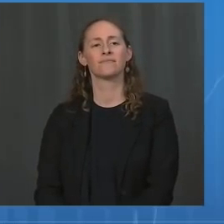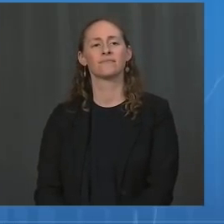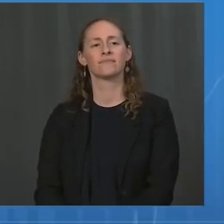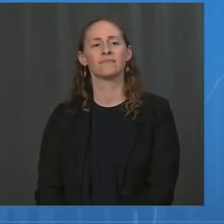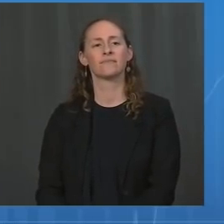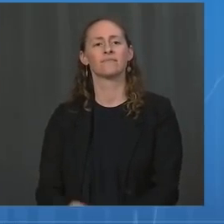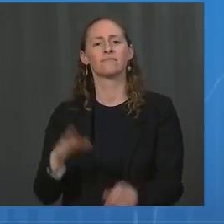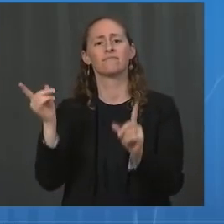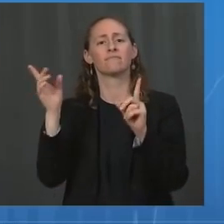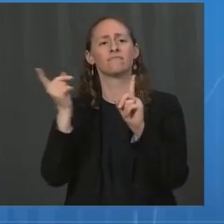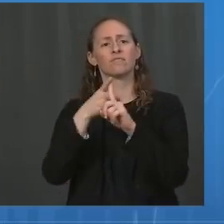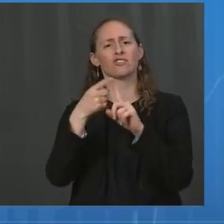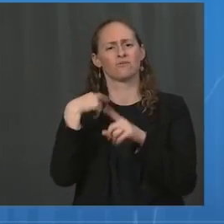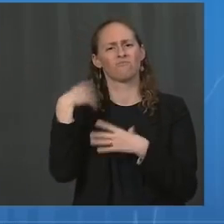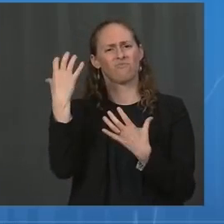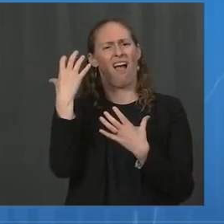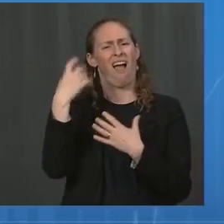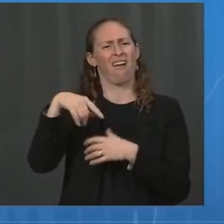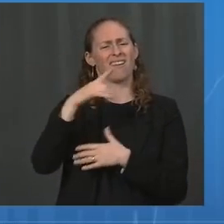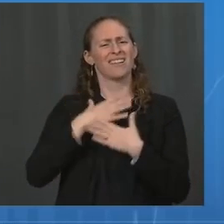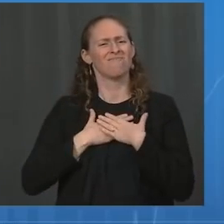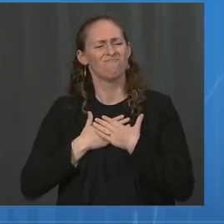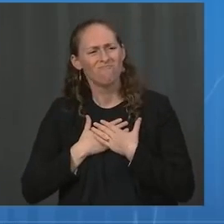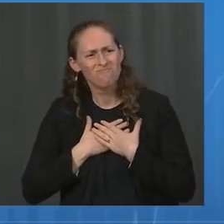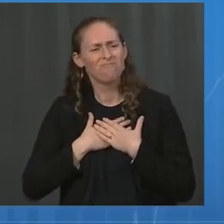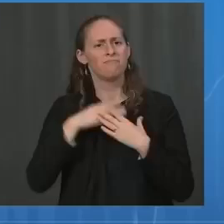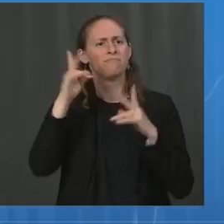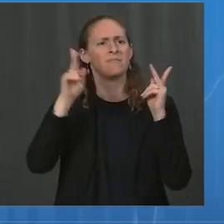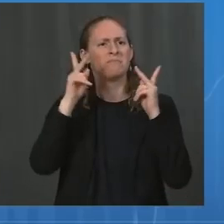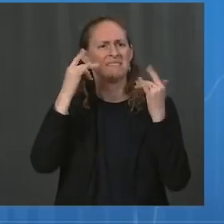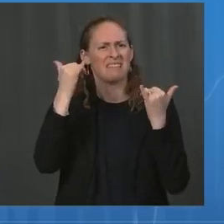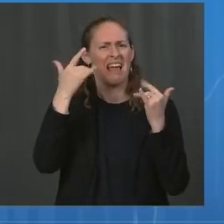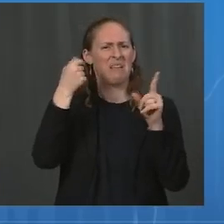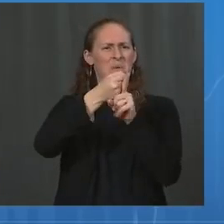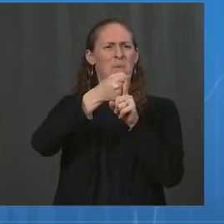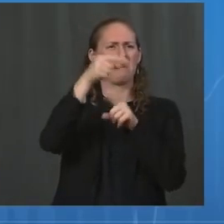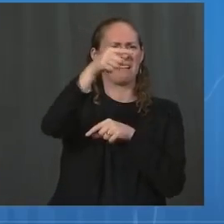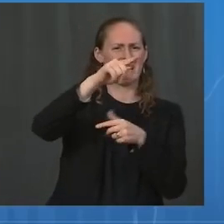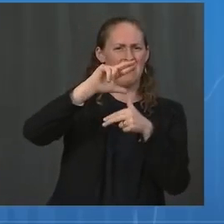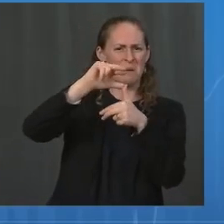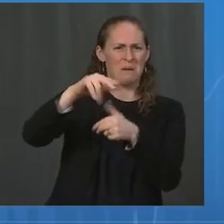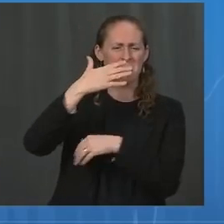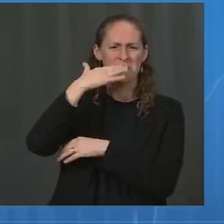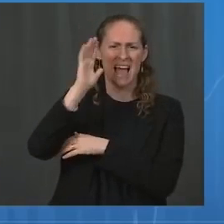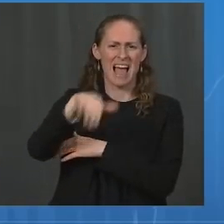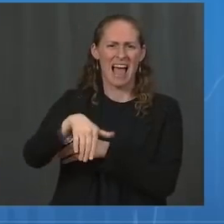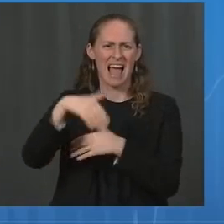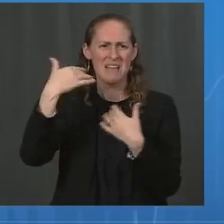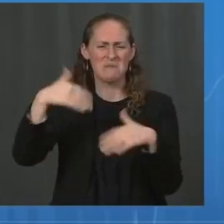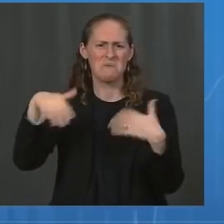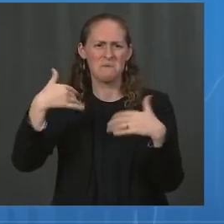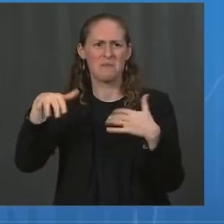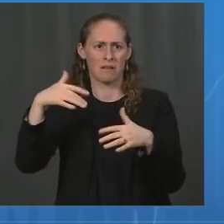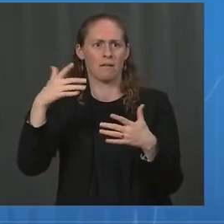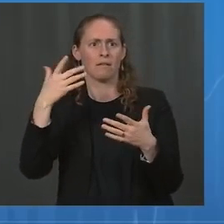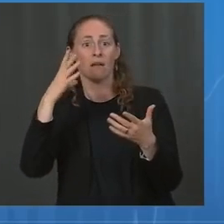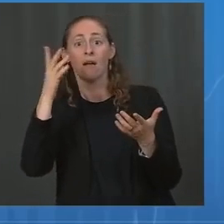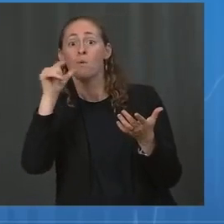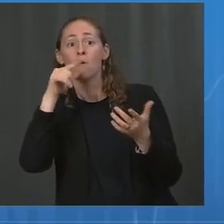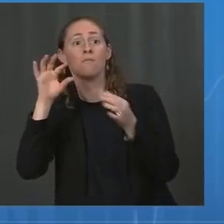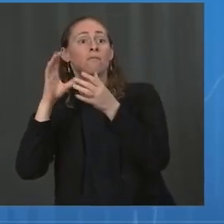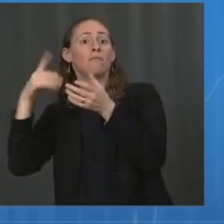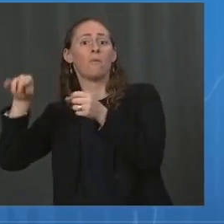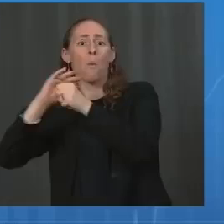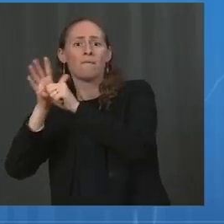And we're leveraging our COVID-19 surge response to help in any way that we can. As part of our surge response effort,